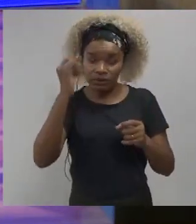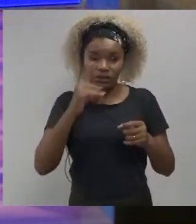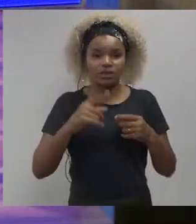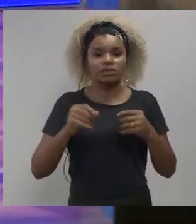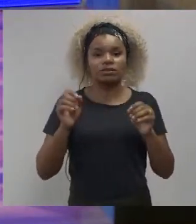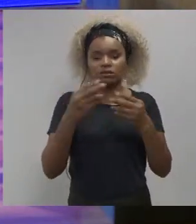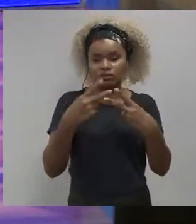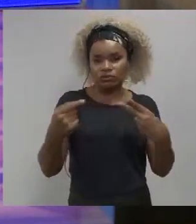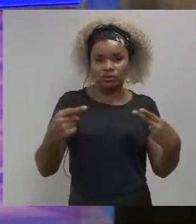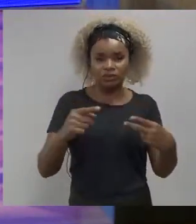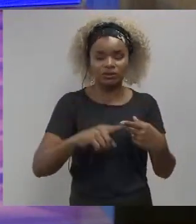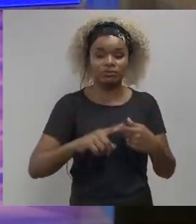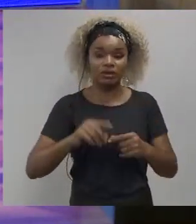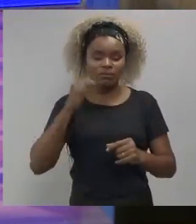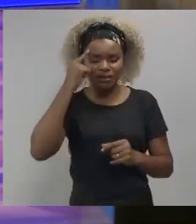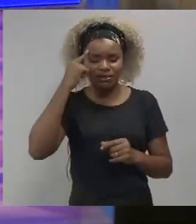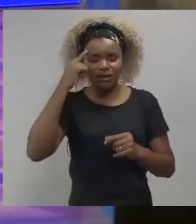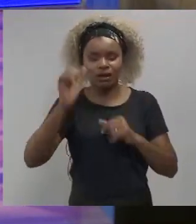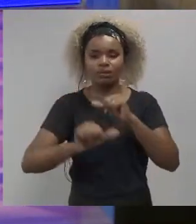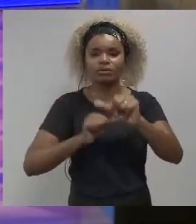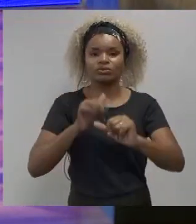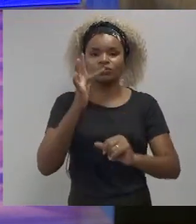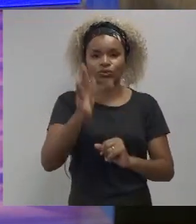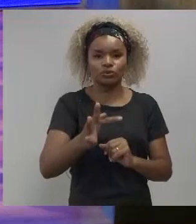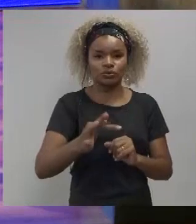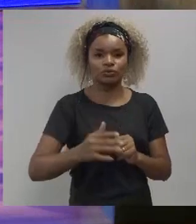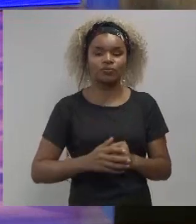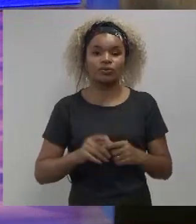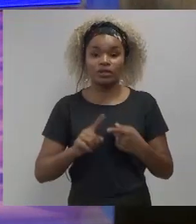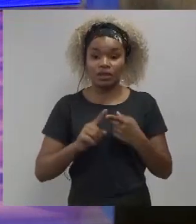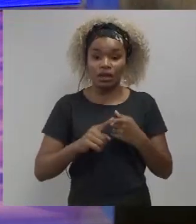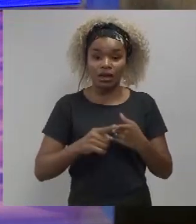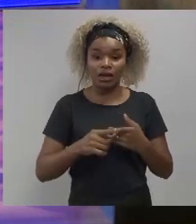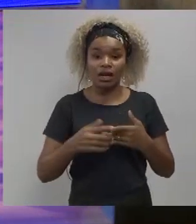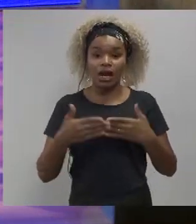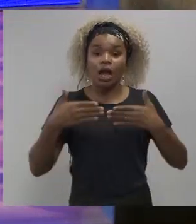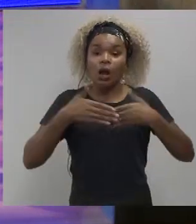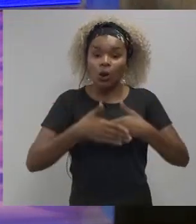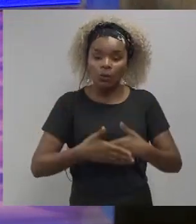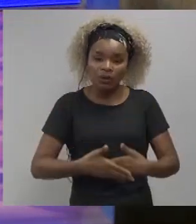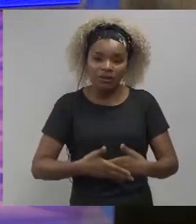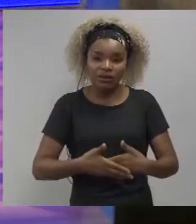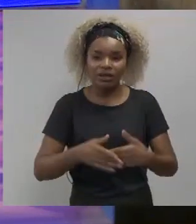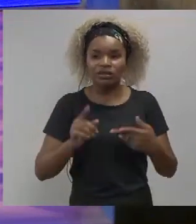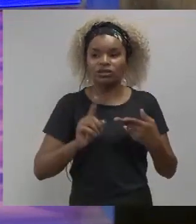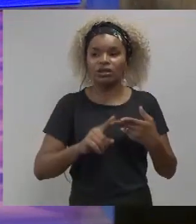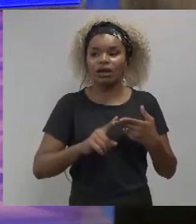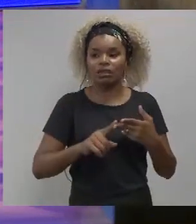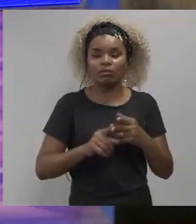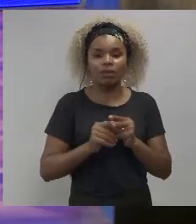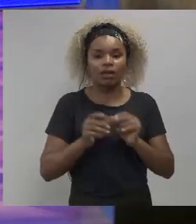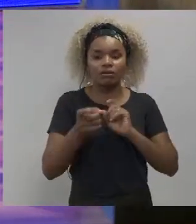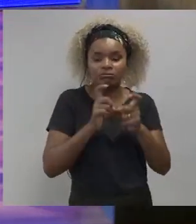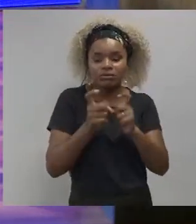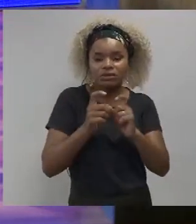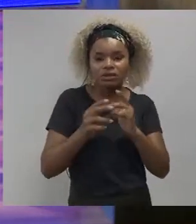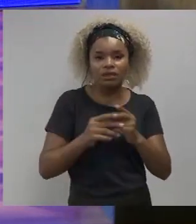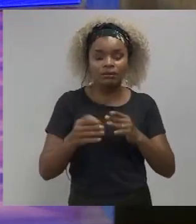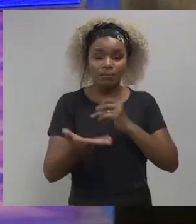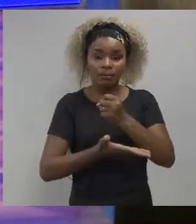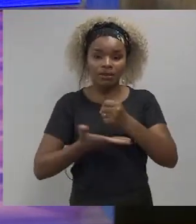mindset of the future um it is humility and agency uh basically